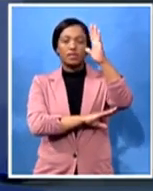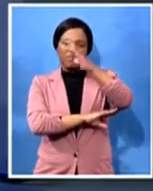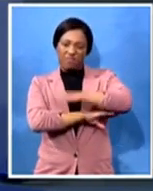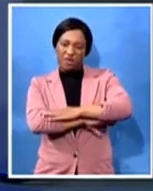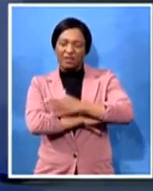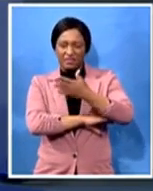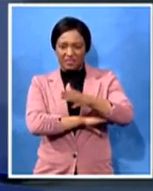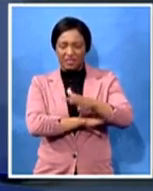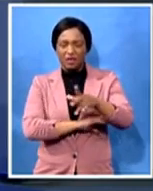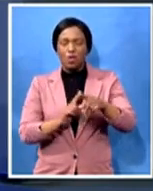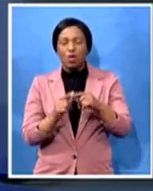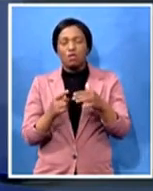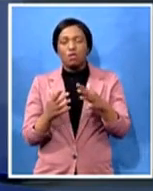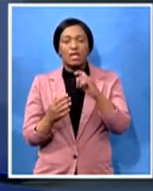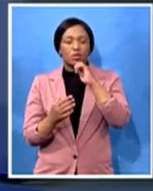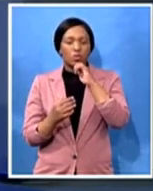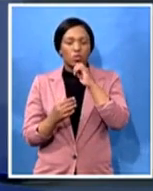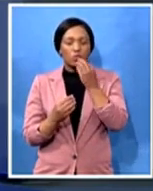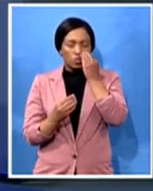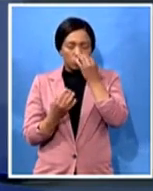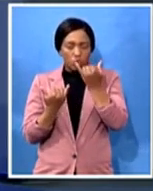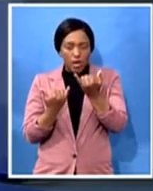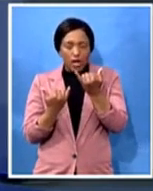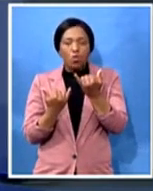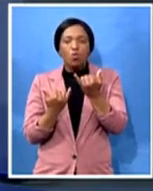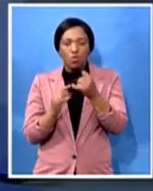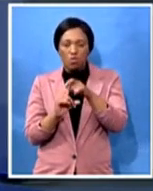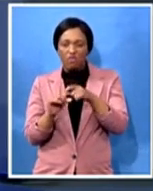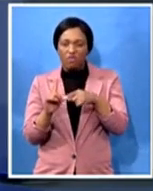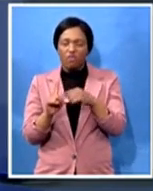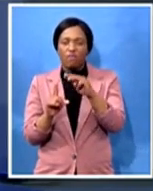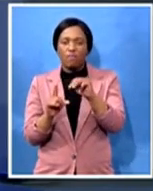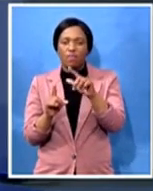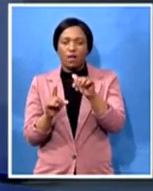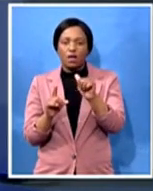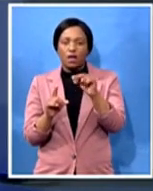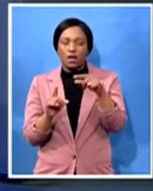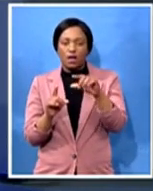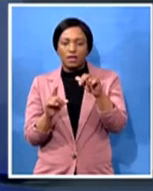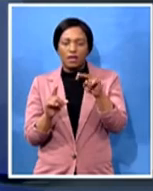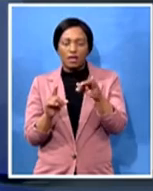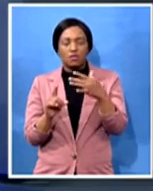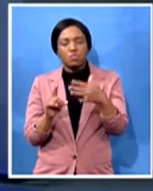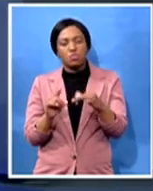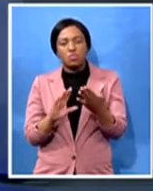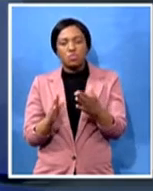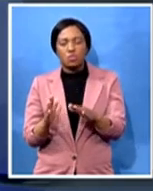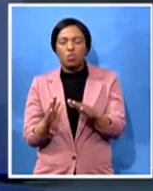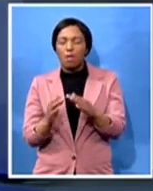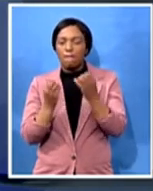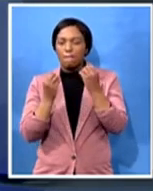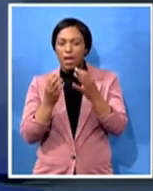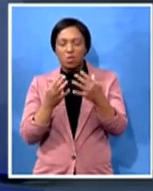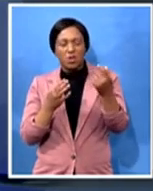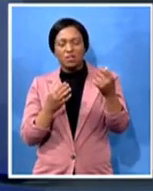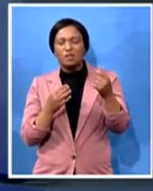Andrew Mnangeni tributes continue to pour in we're going to touch on the various aspects of his life very soon we're going to speak to Dr.